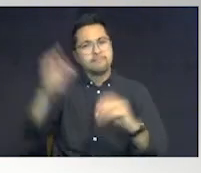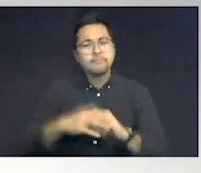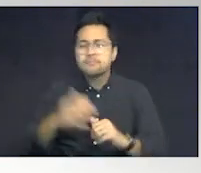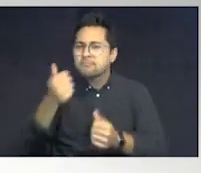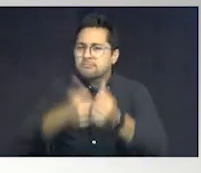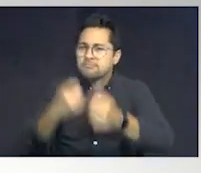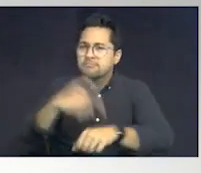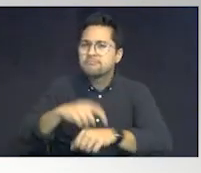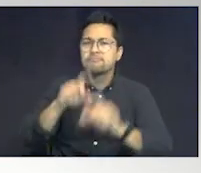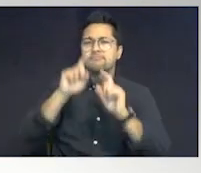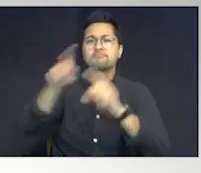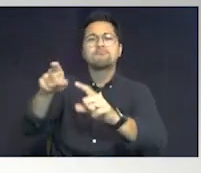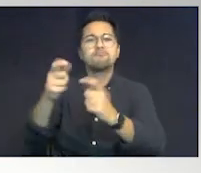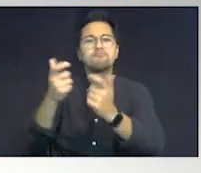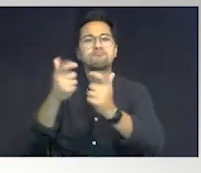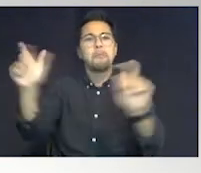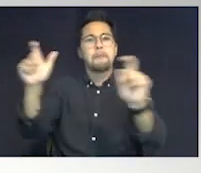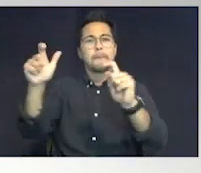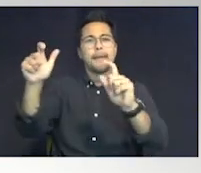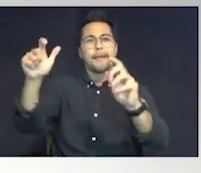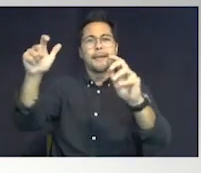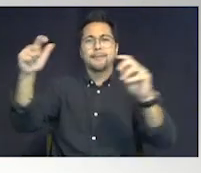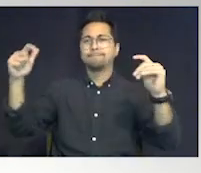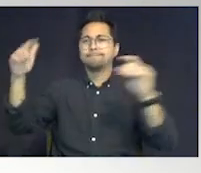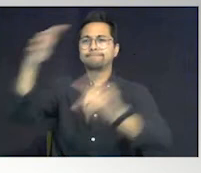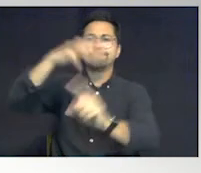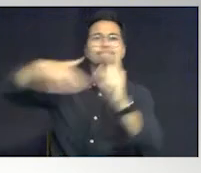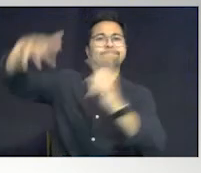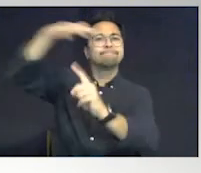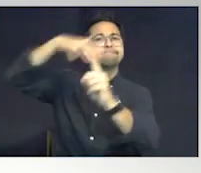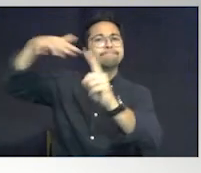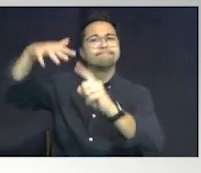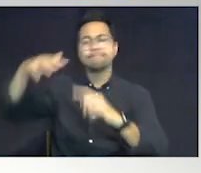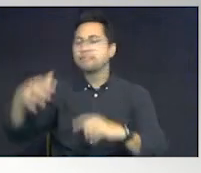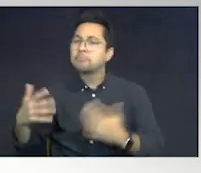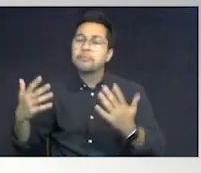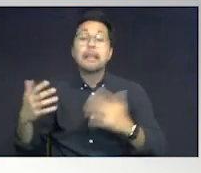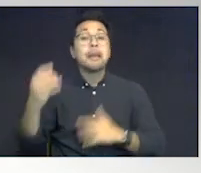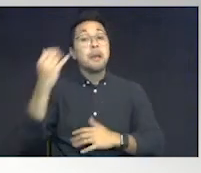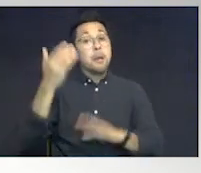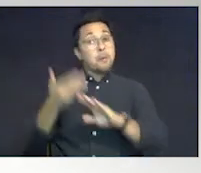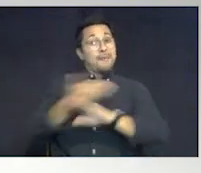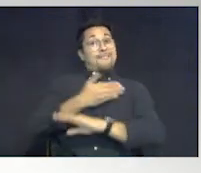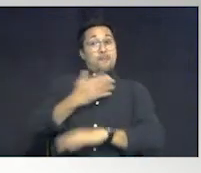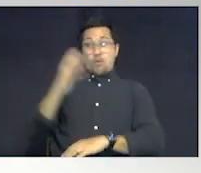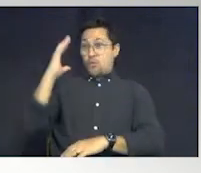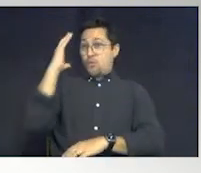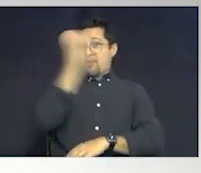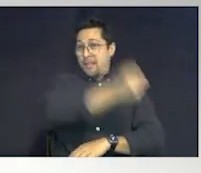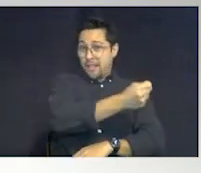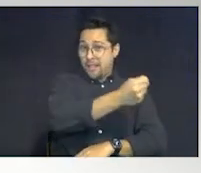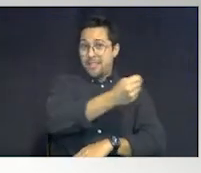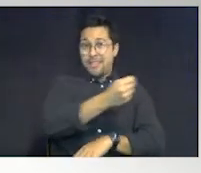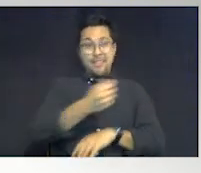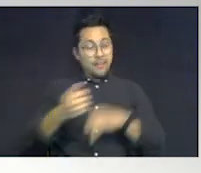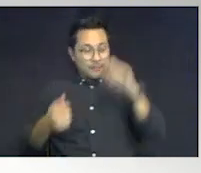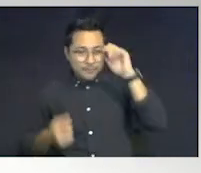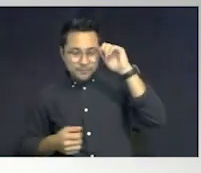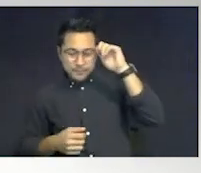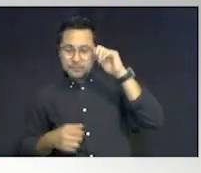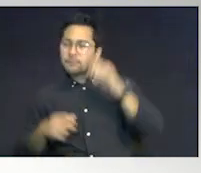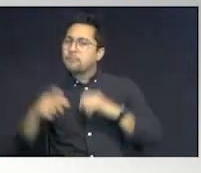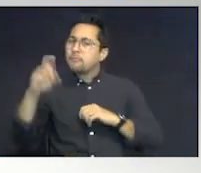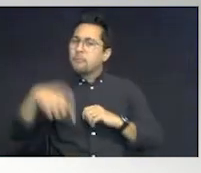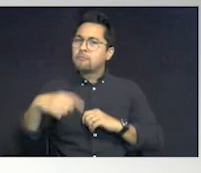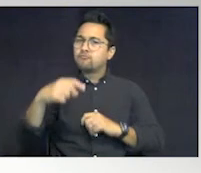every time you go to a large area, you go out in public, let's say you come here. Before you go out of your room or before you go out of your home, take